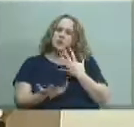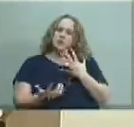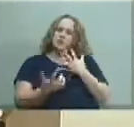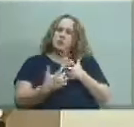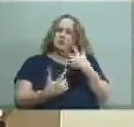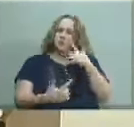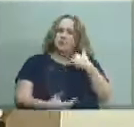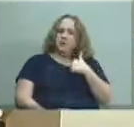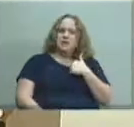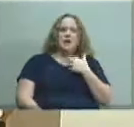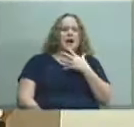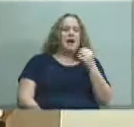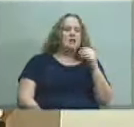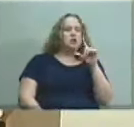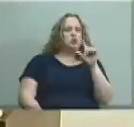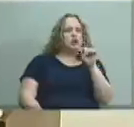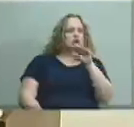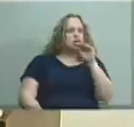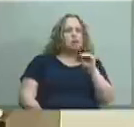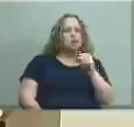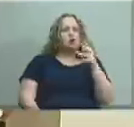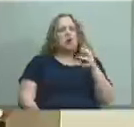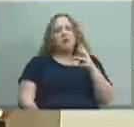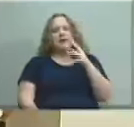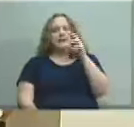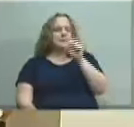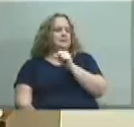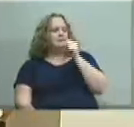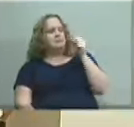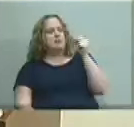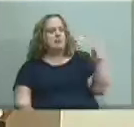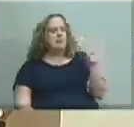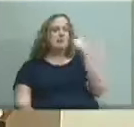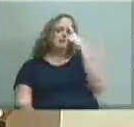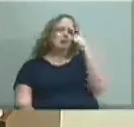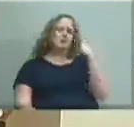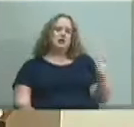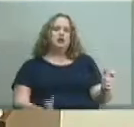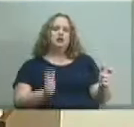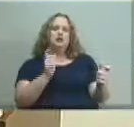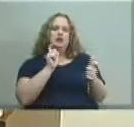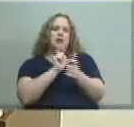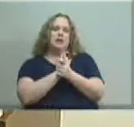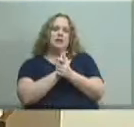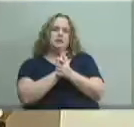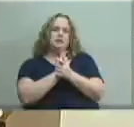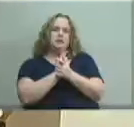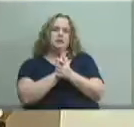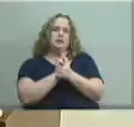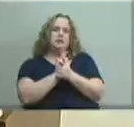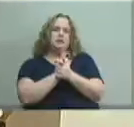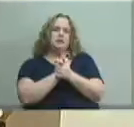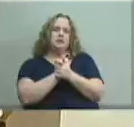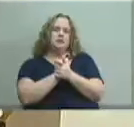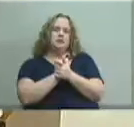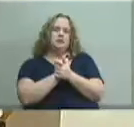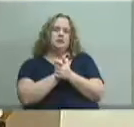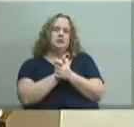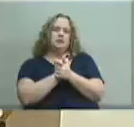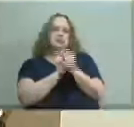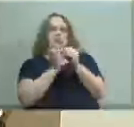for them and 20 of them were assigned as part of the you know the changing um allotment of um